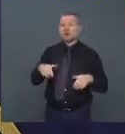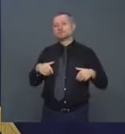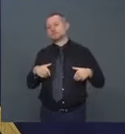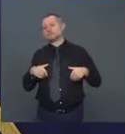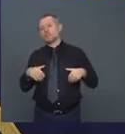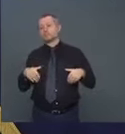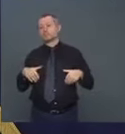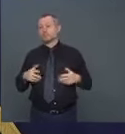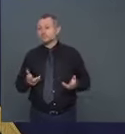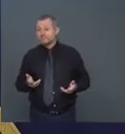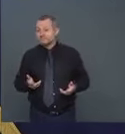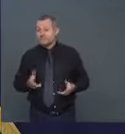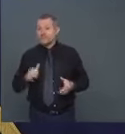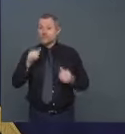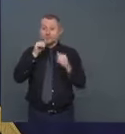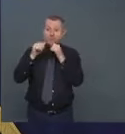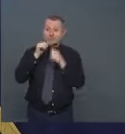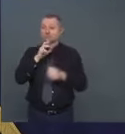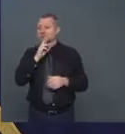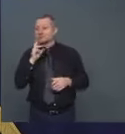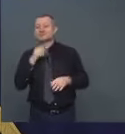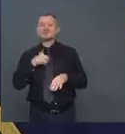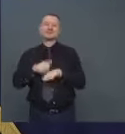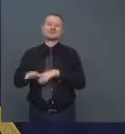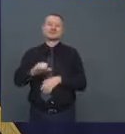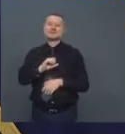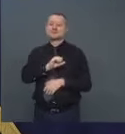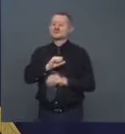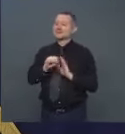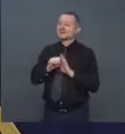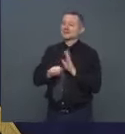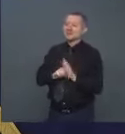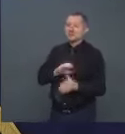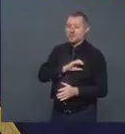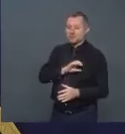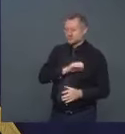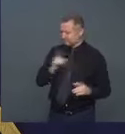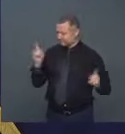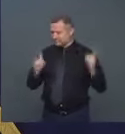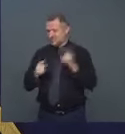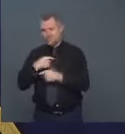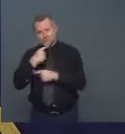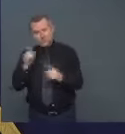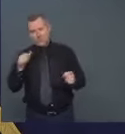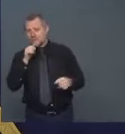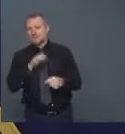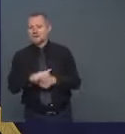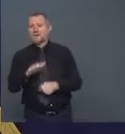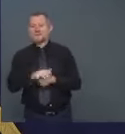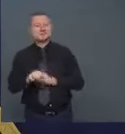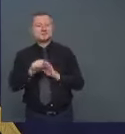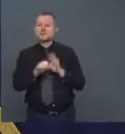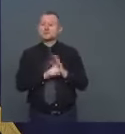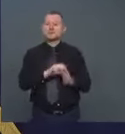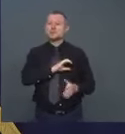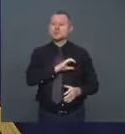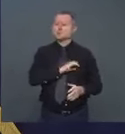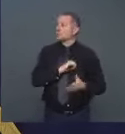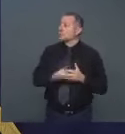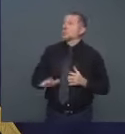we sent in the state police. I said, I don't have a state police to do all the compliance statewide. That's how the